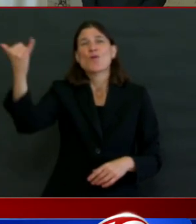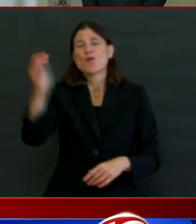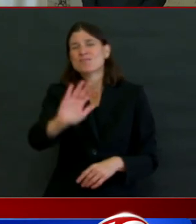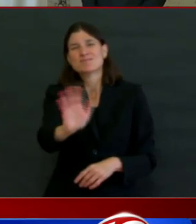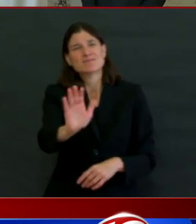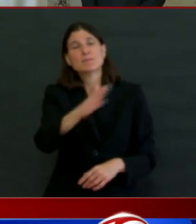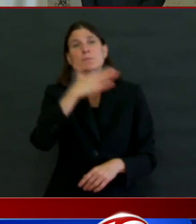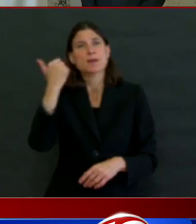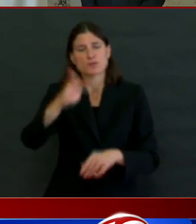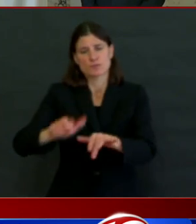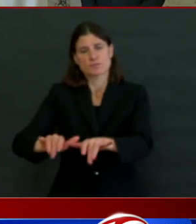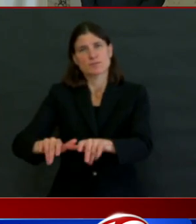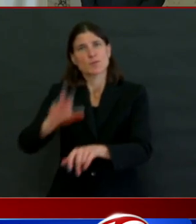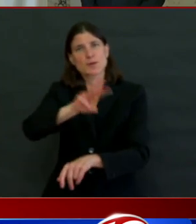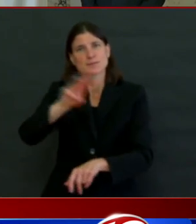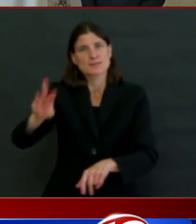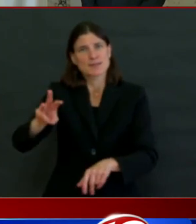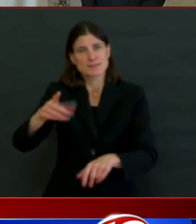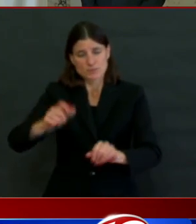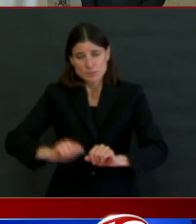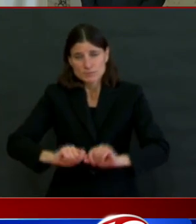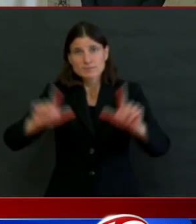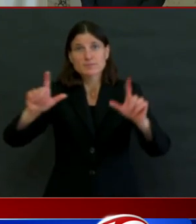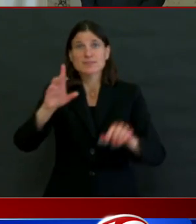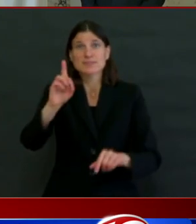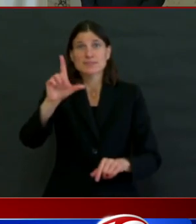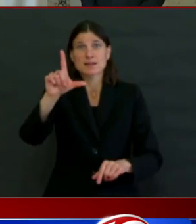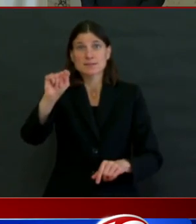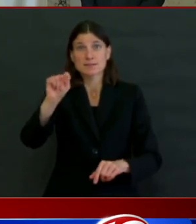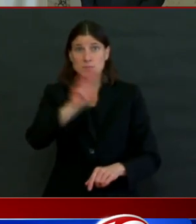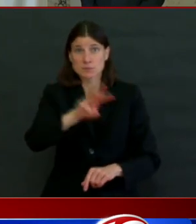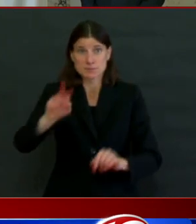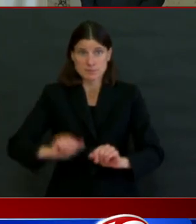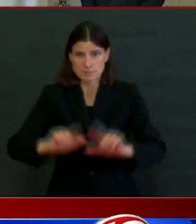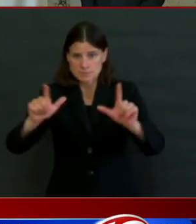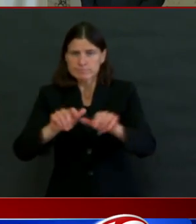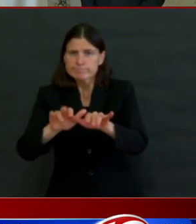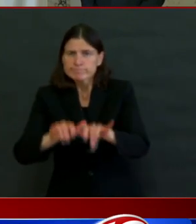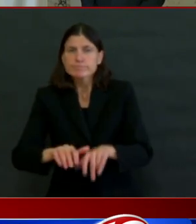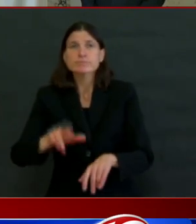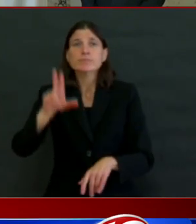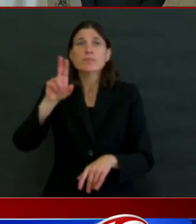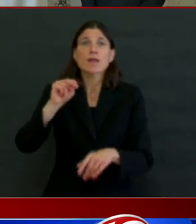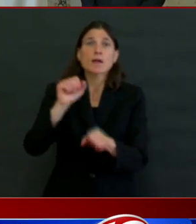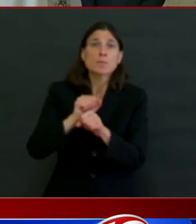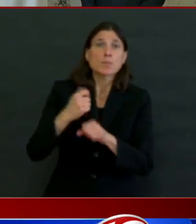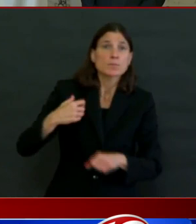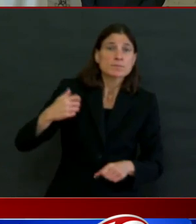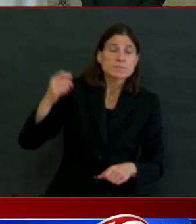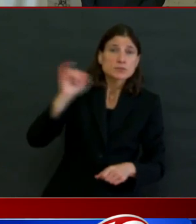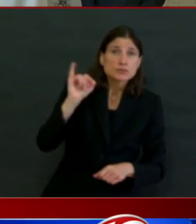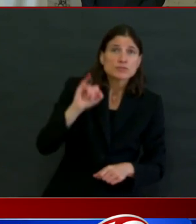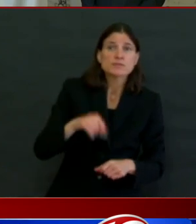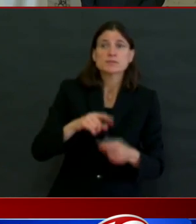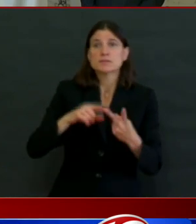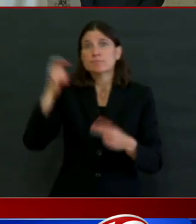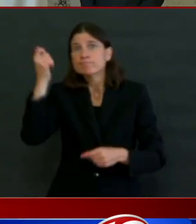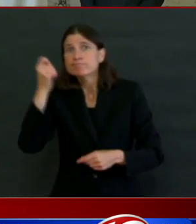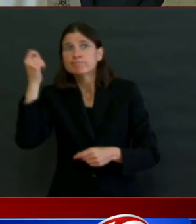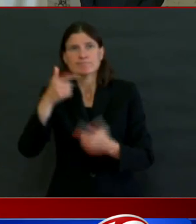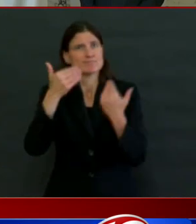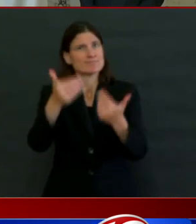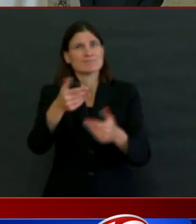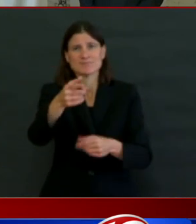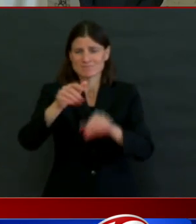for your unemployment or any other kind of benefit. If you're a hairdresser or a gig economy worker, the